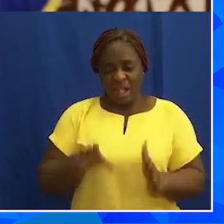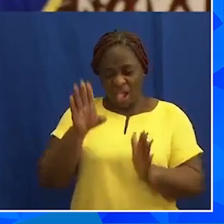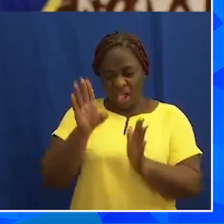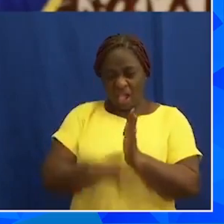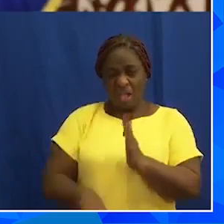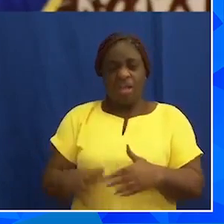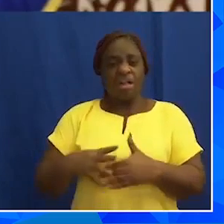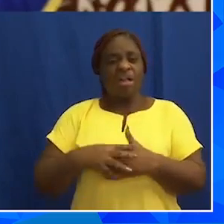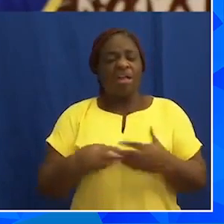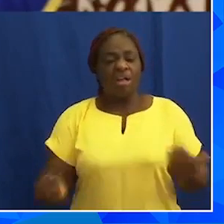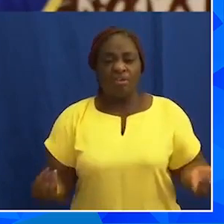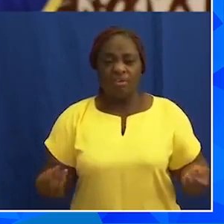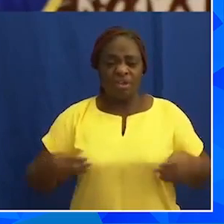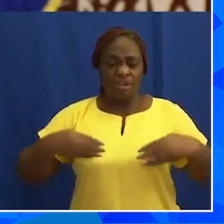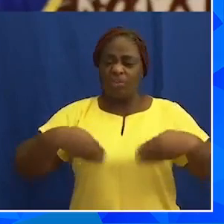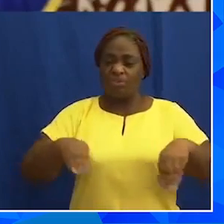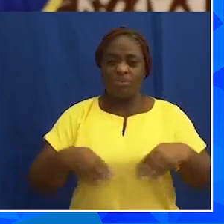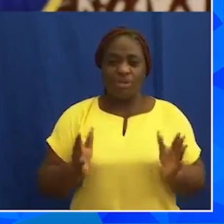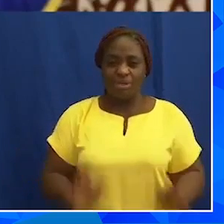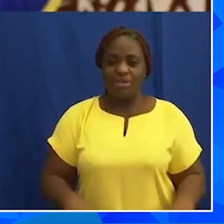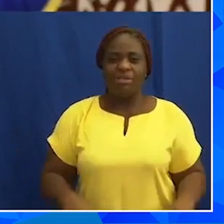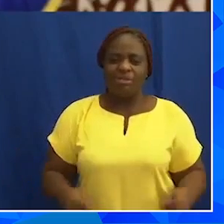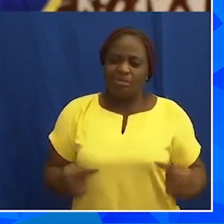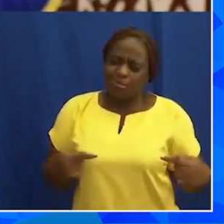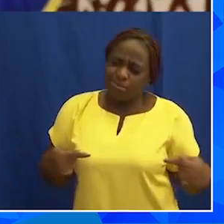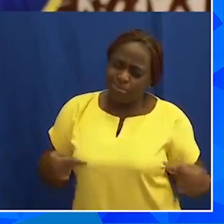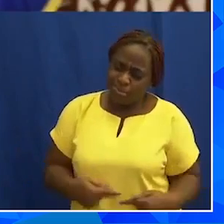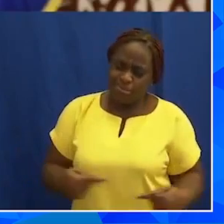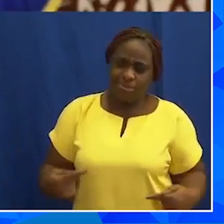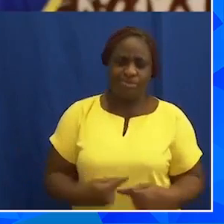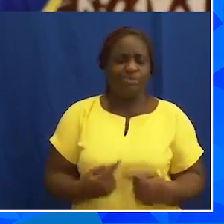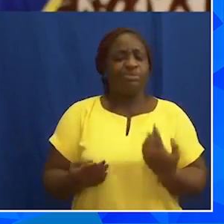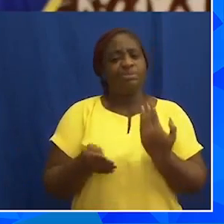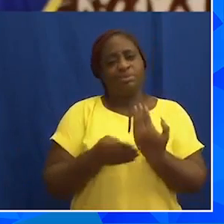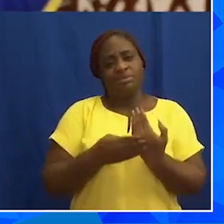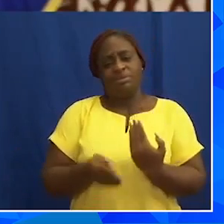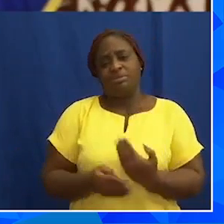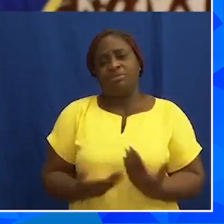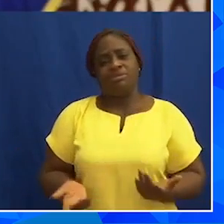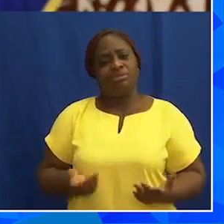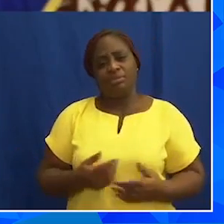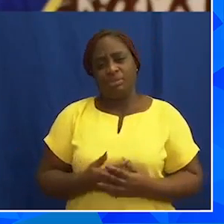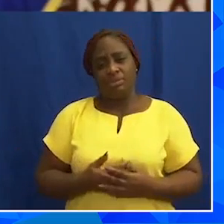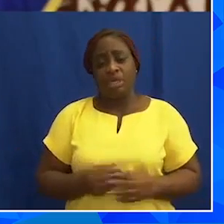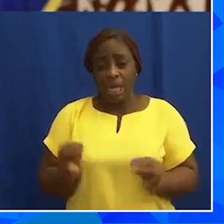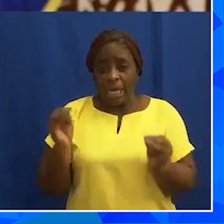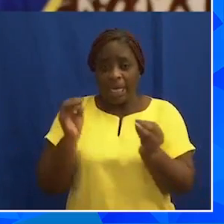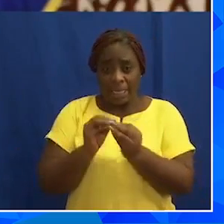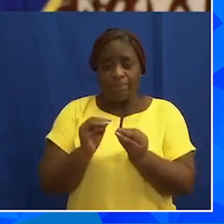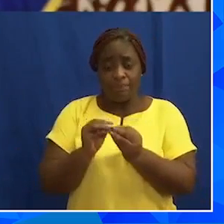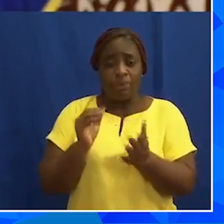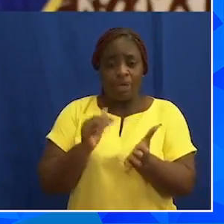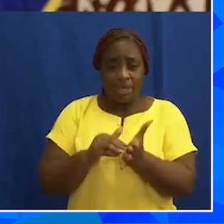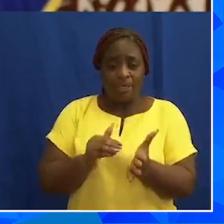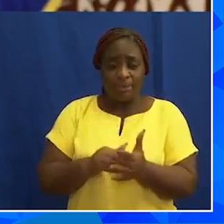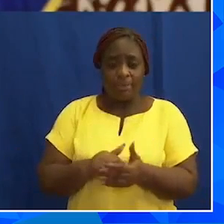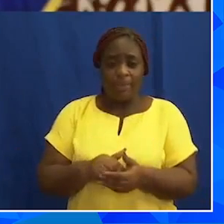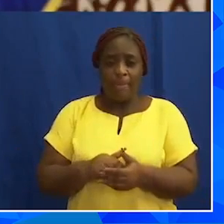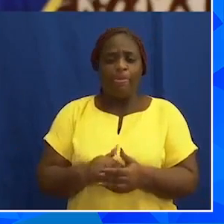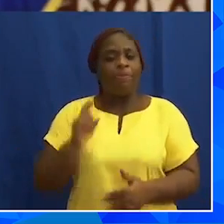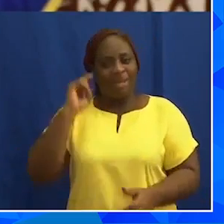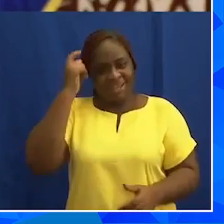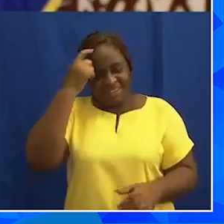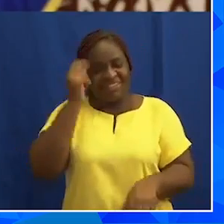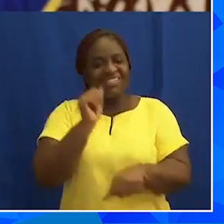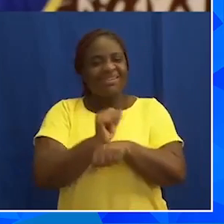of capital of traders and painfully accumulated savings. Furthermore, government